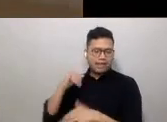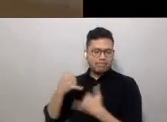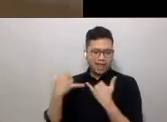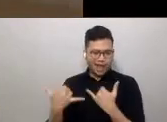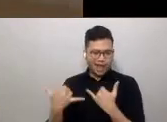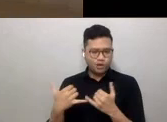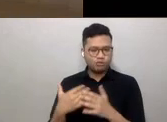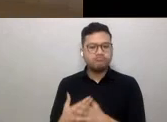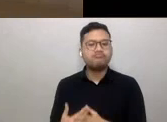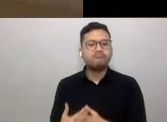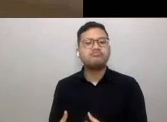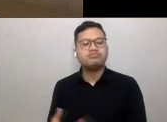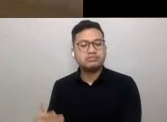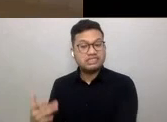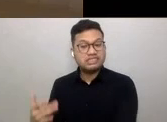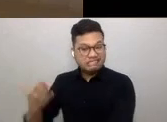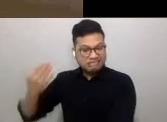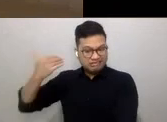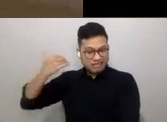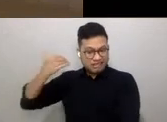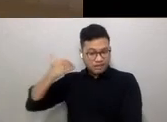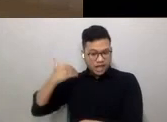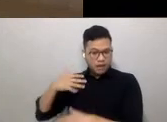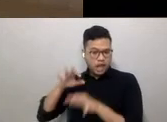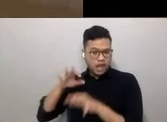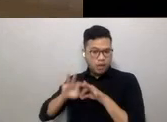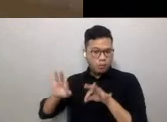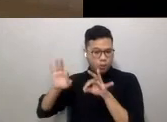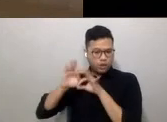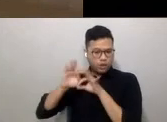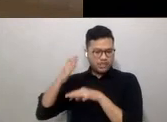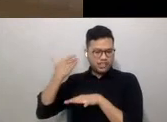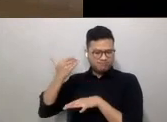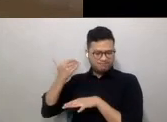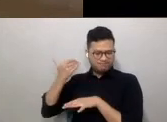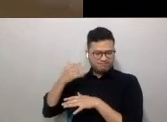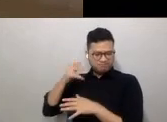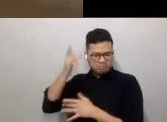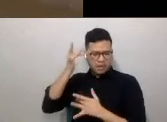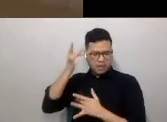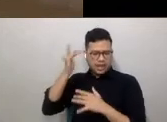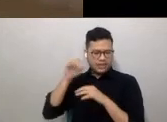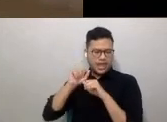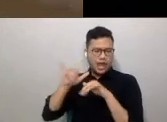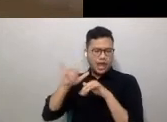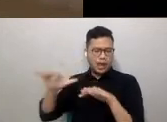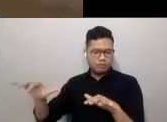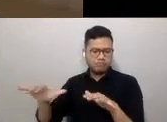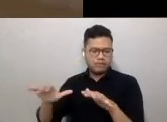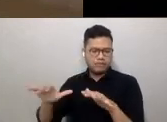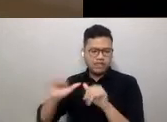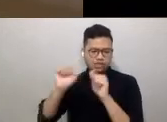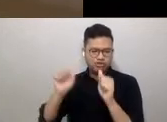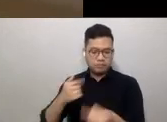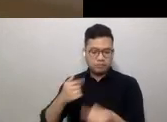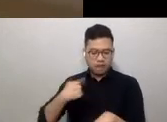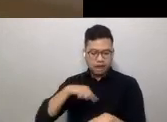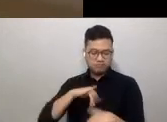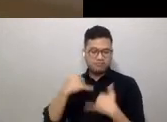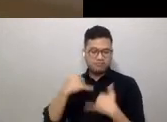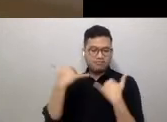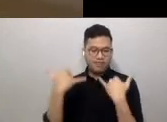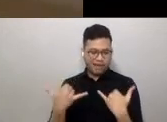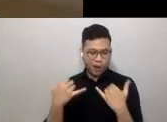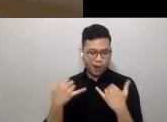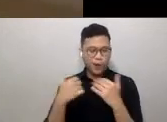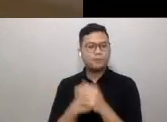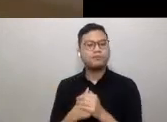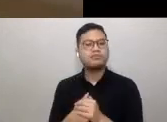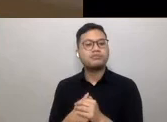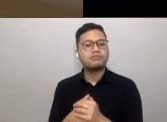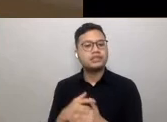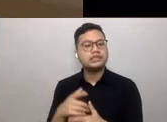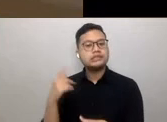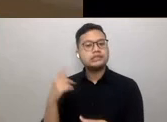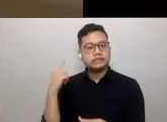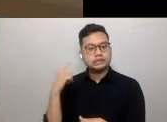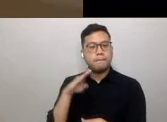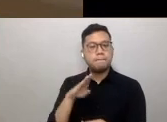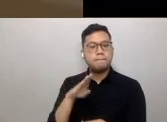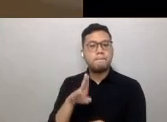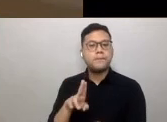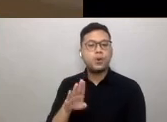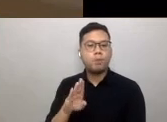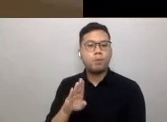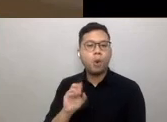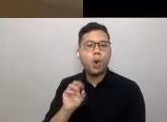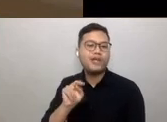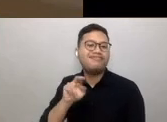moments in history that have helped shape both social and spatial practices. Let's take the 14th century